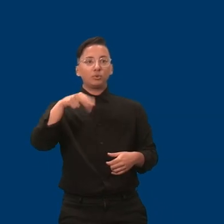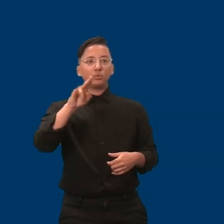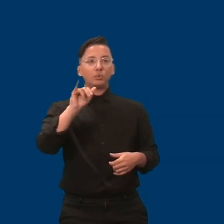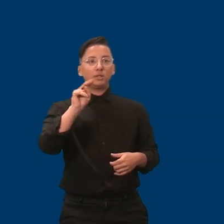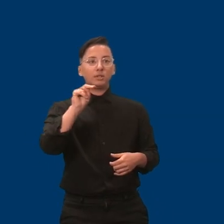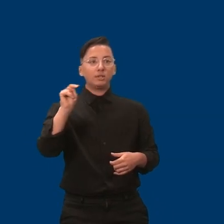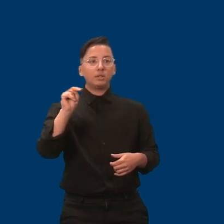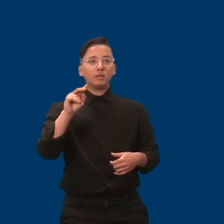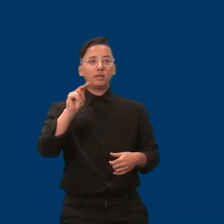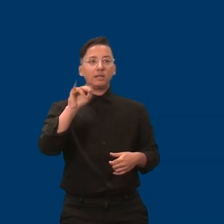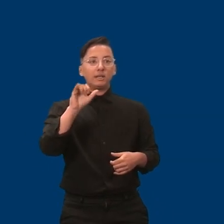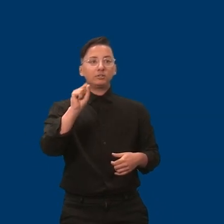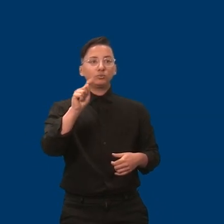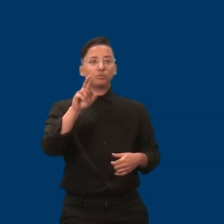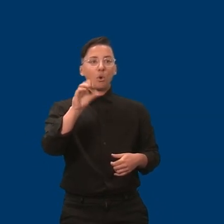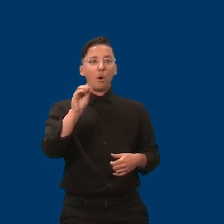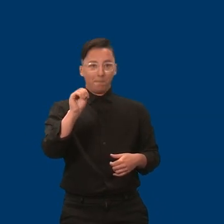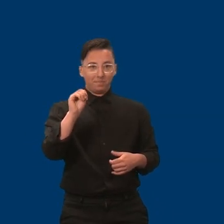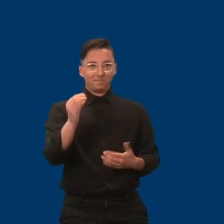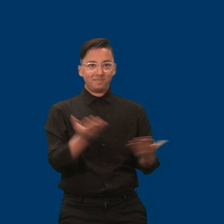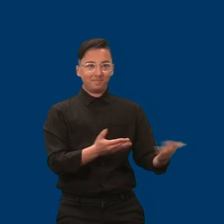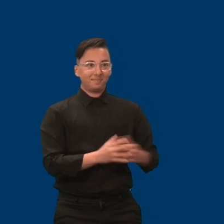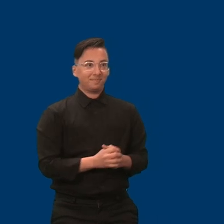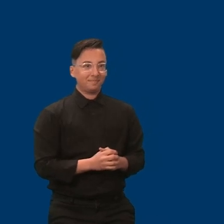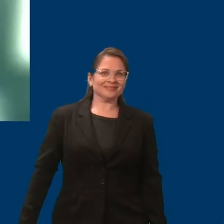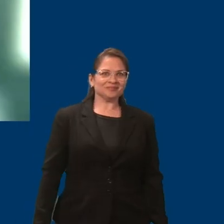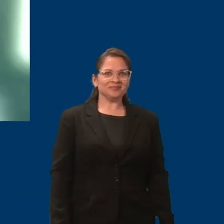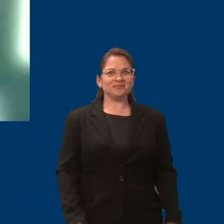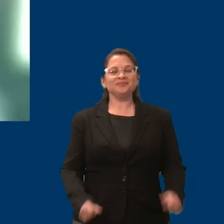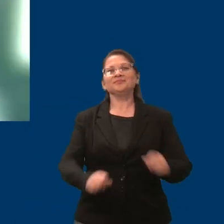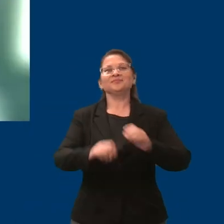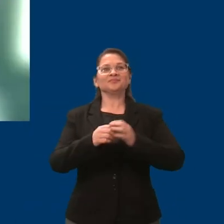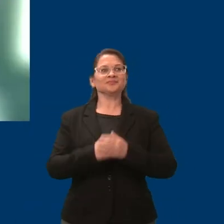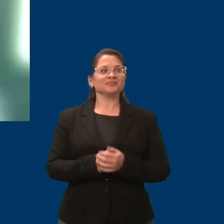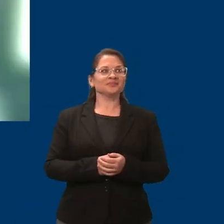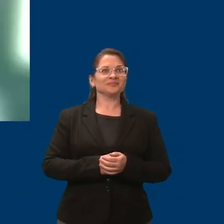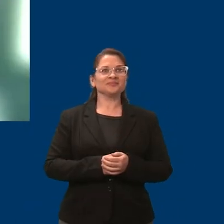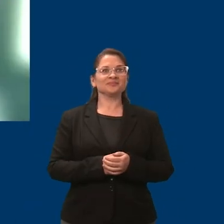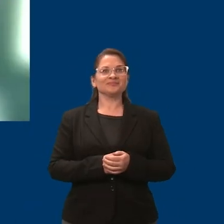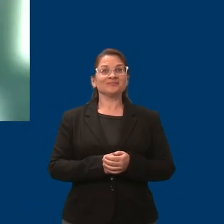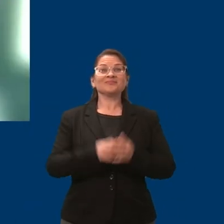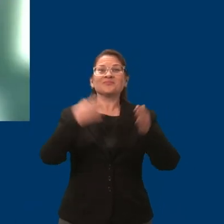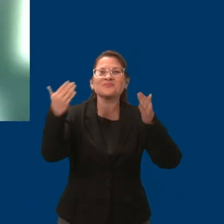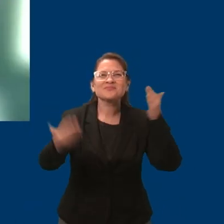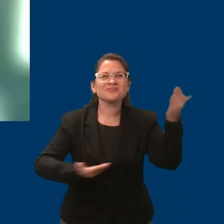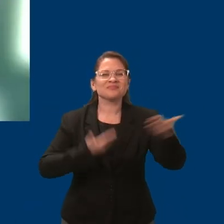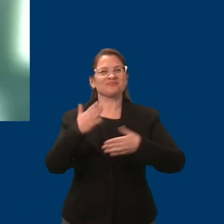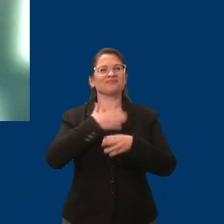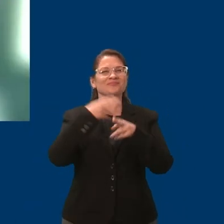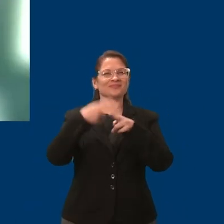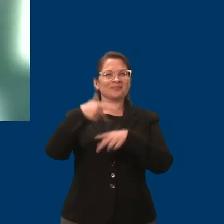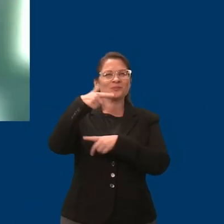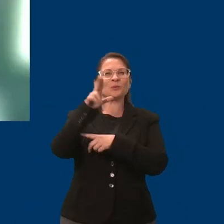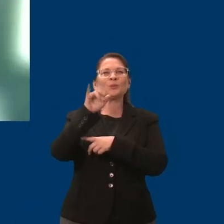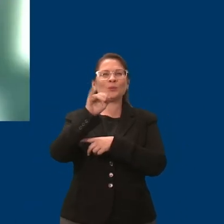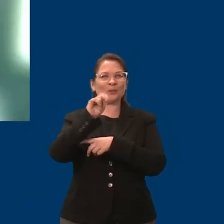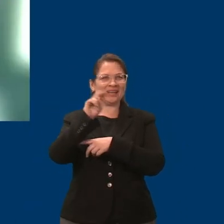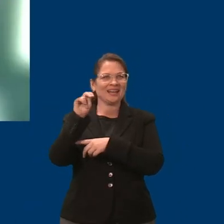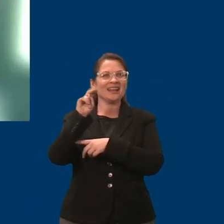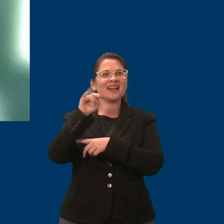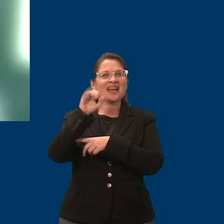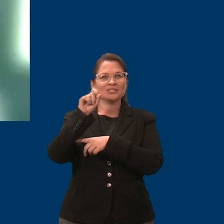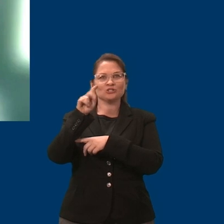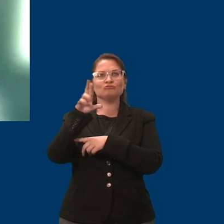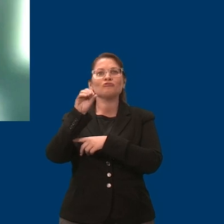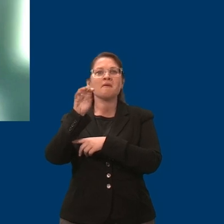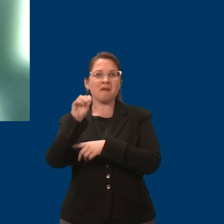Rare Disease Insurance Access. Welcome. My name is Quinn Nystrom, MCDE Council member from